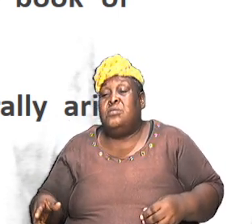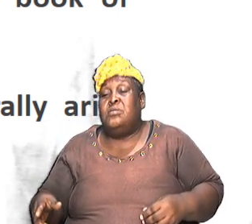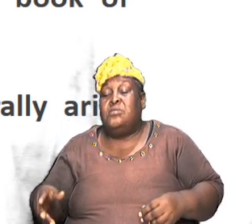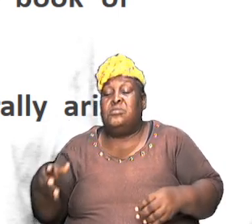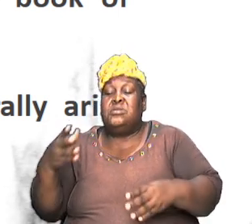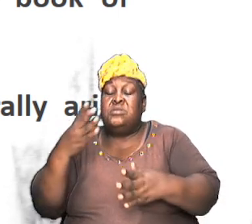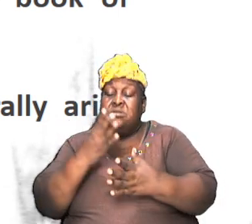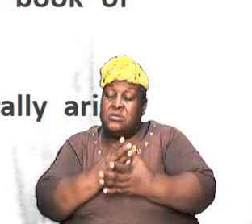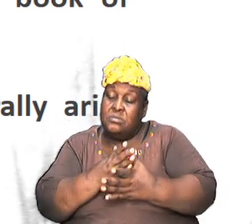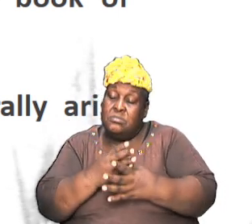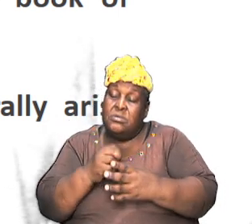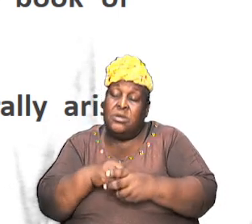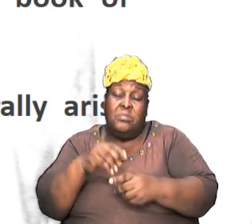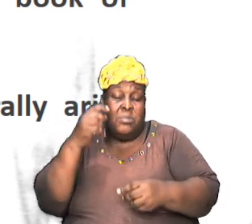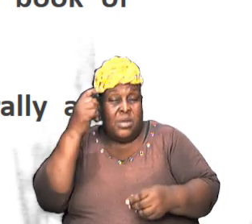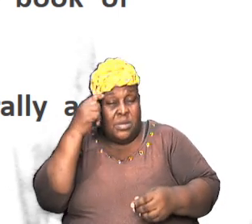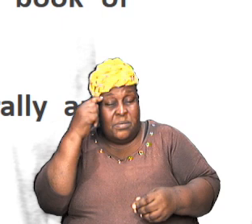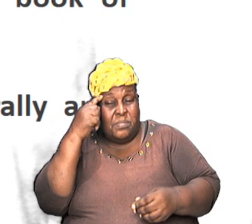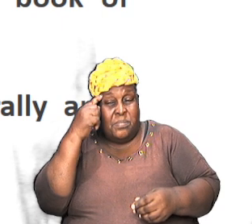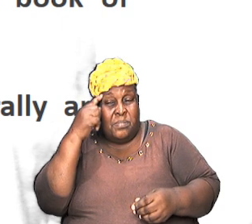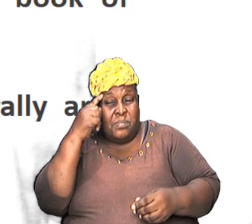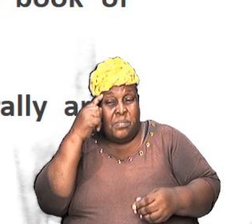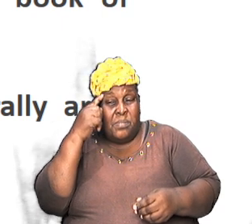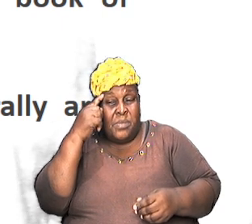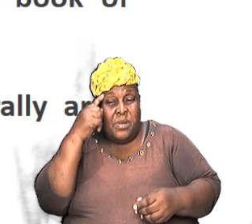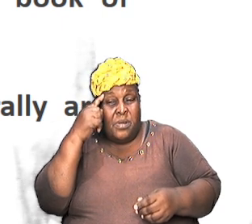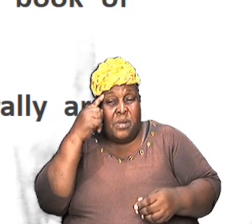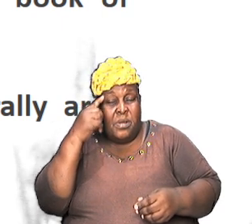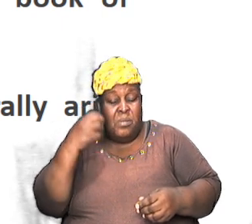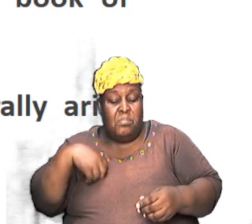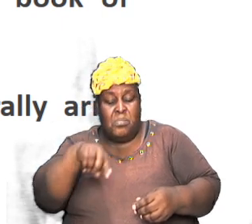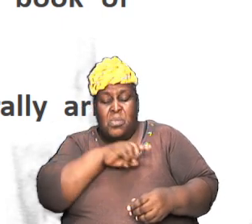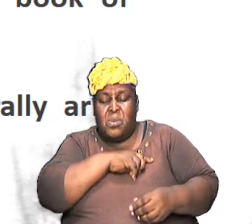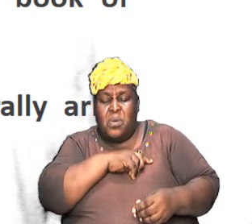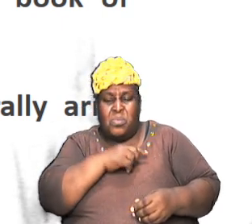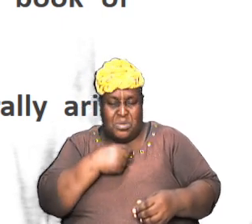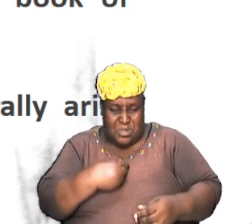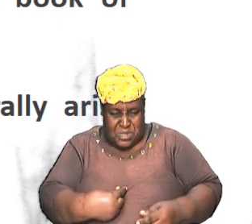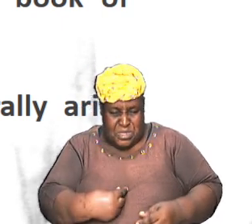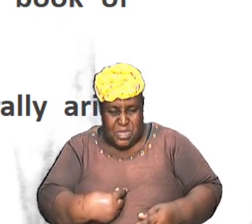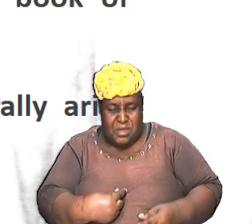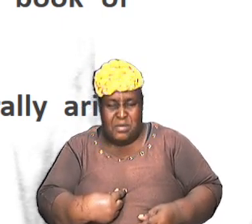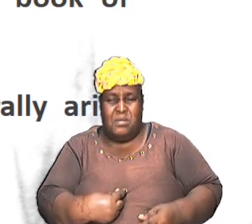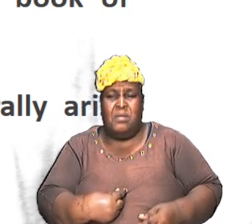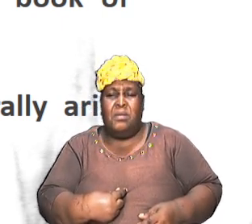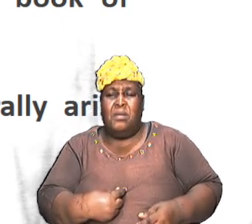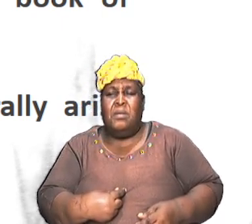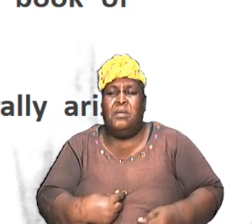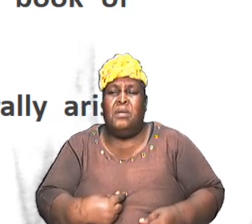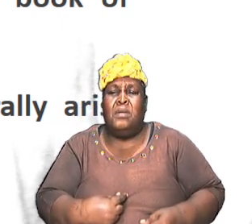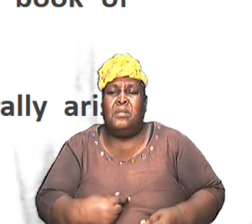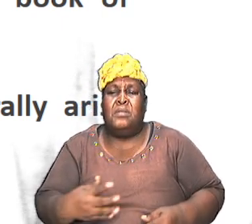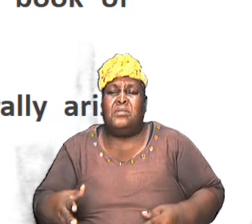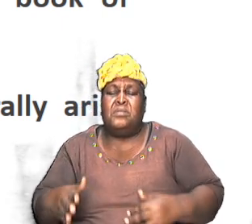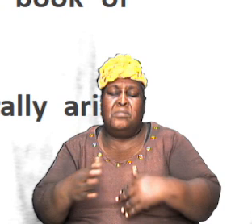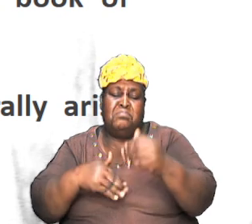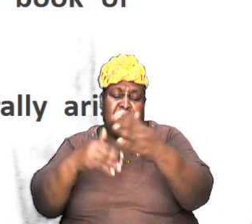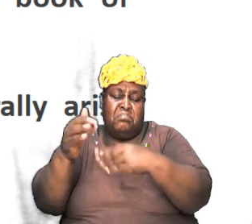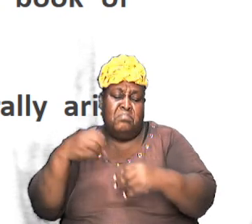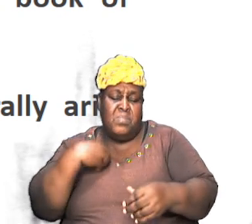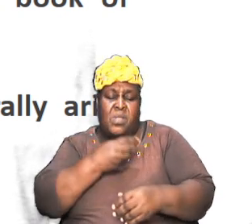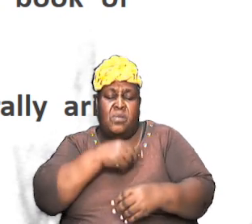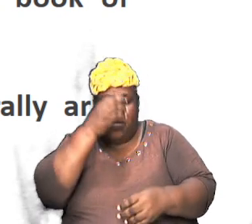settled in our minds and it is our desire and therefore objective to build our faith